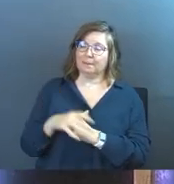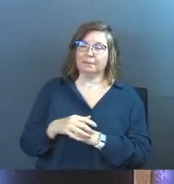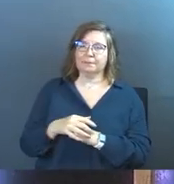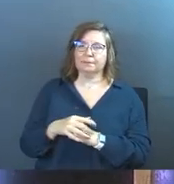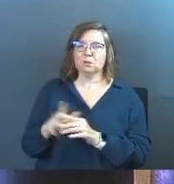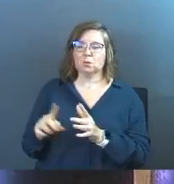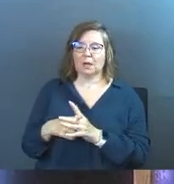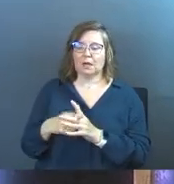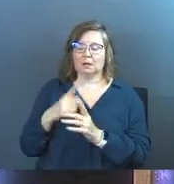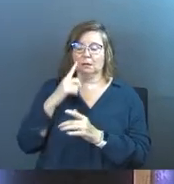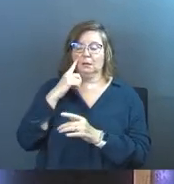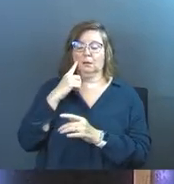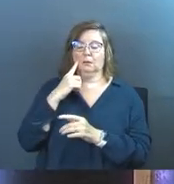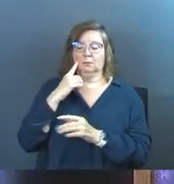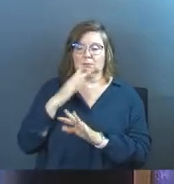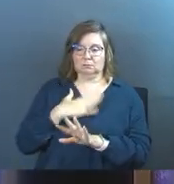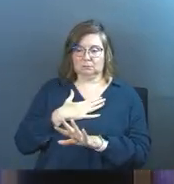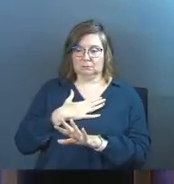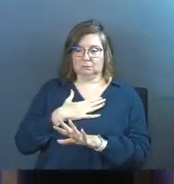I start to get teary.